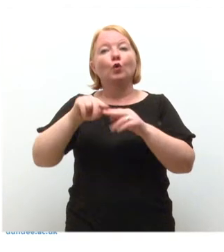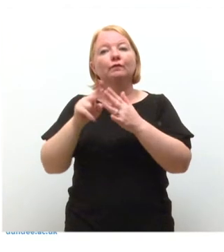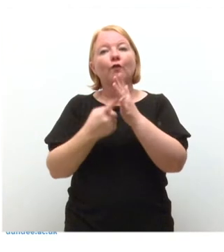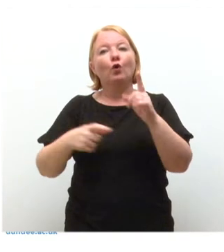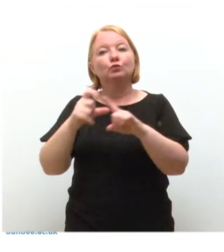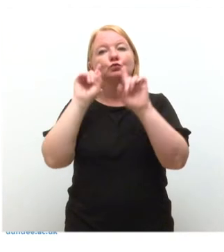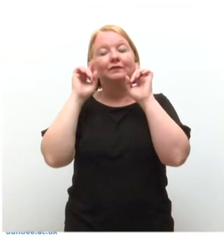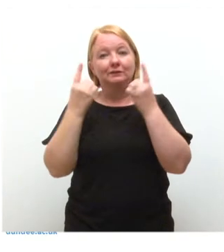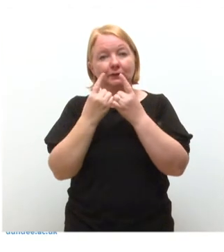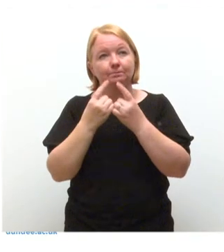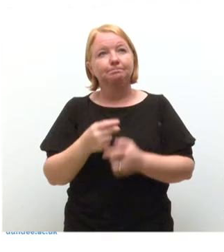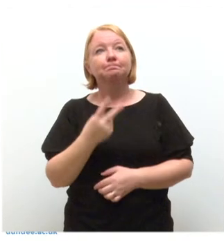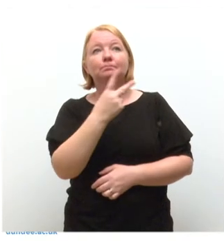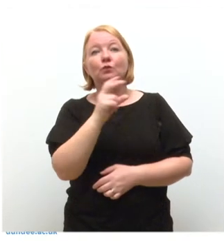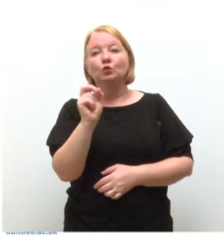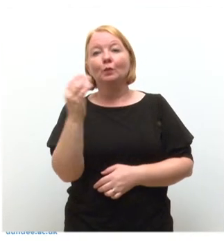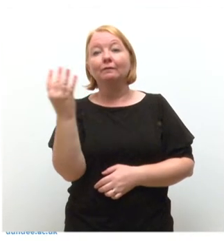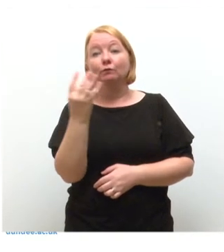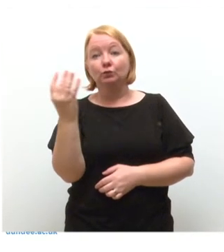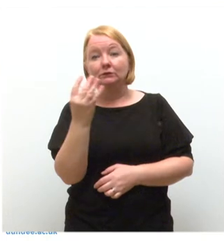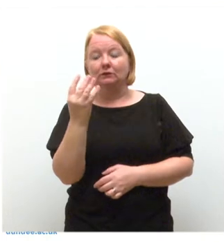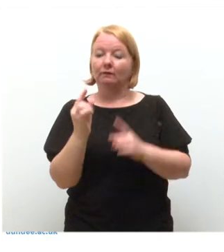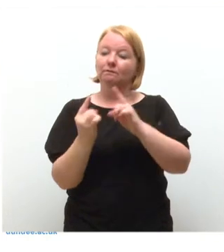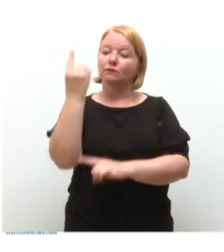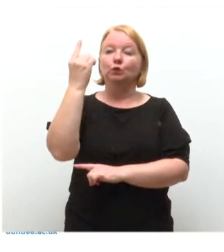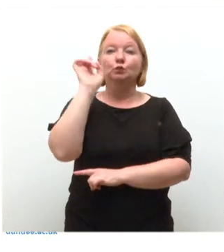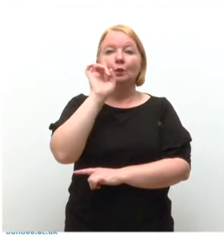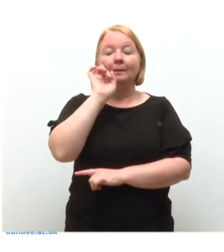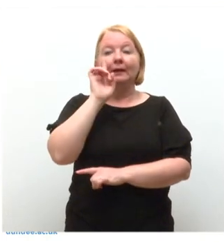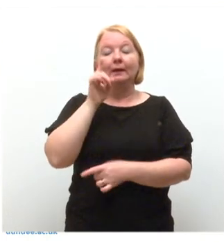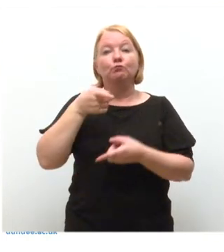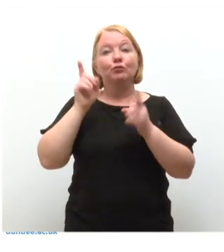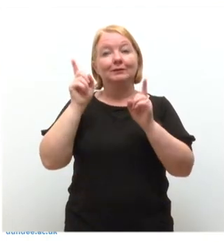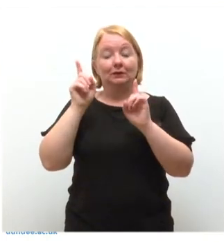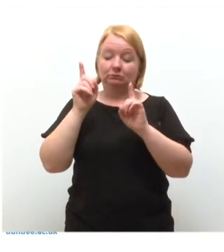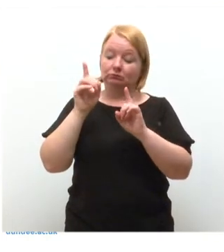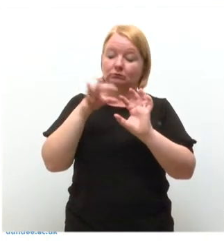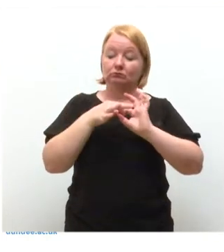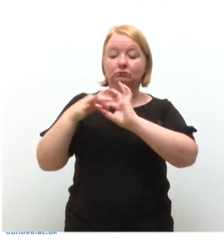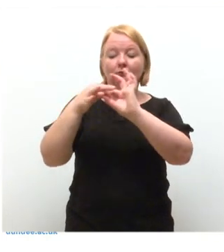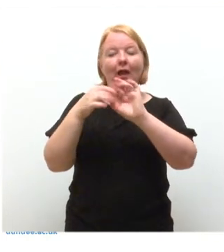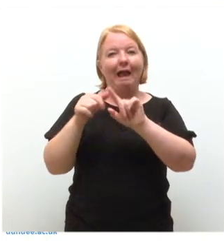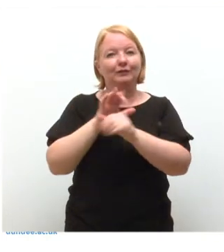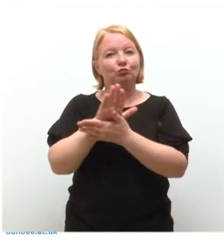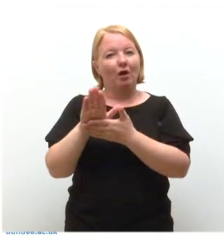In 2014, she became the first ever woman president of the Royal Society of Edinburgh.